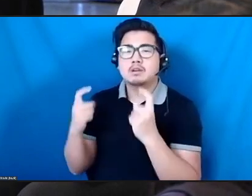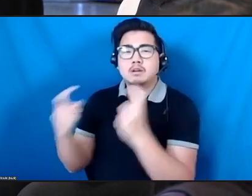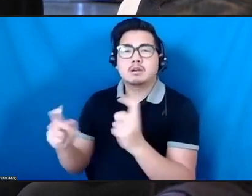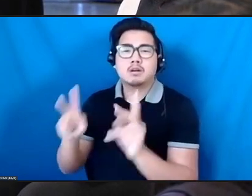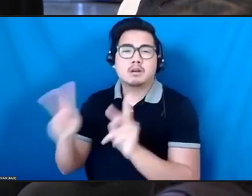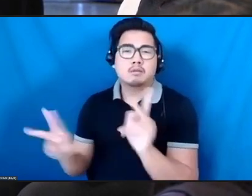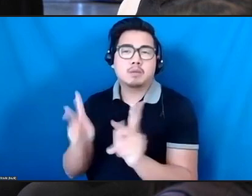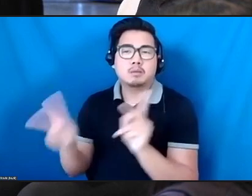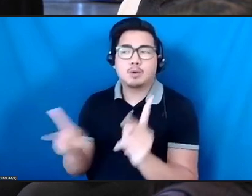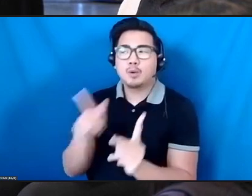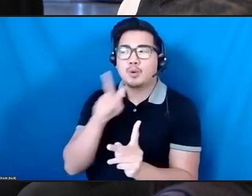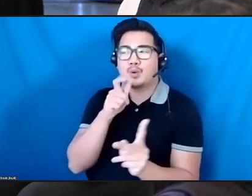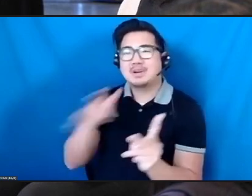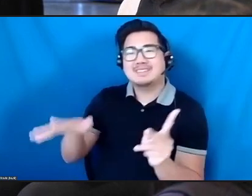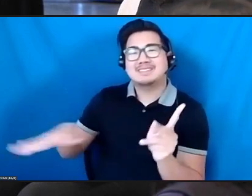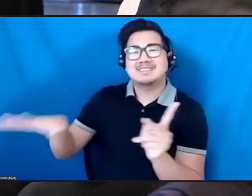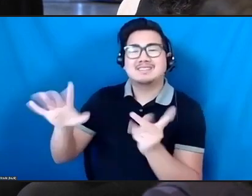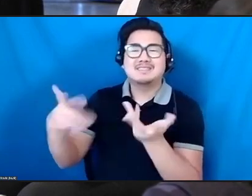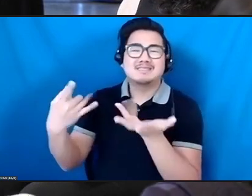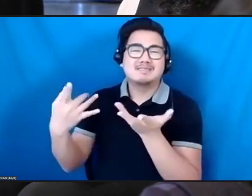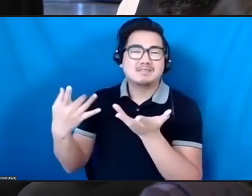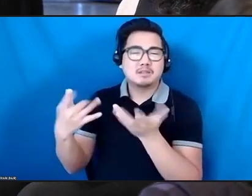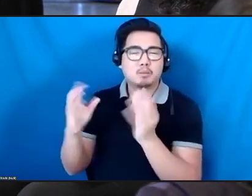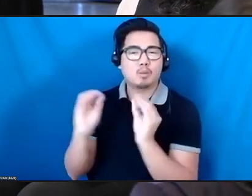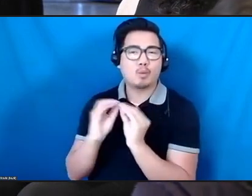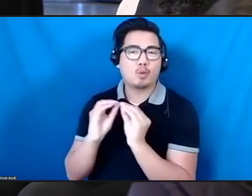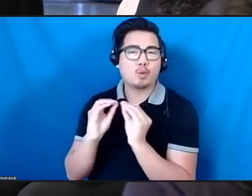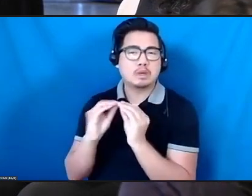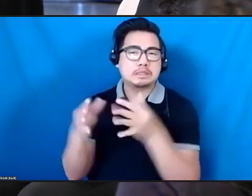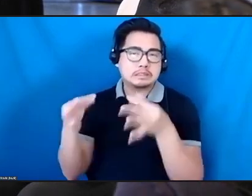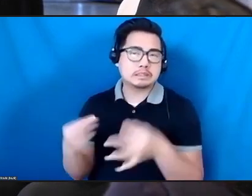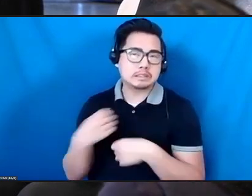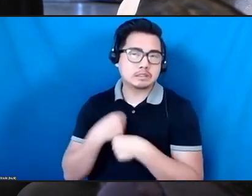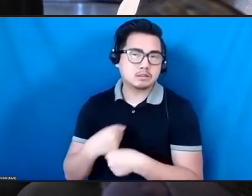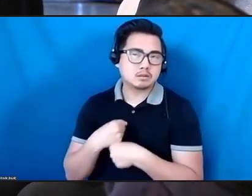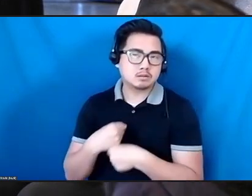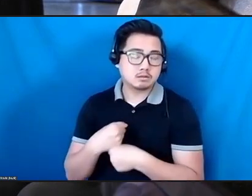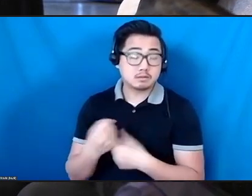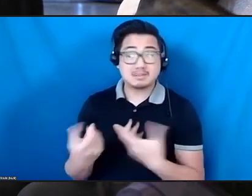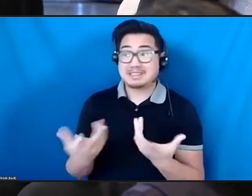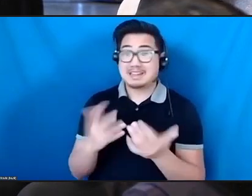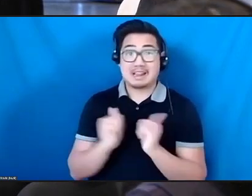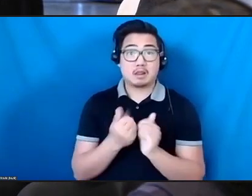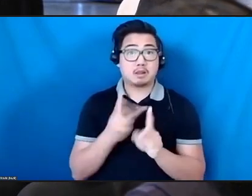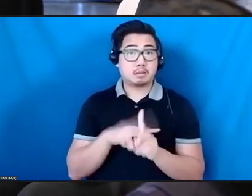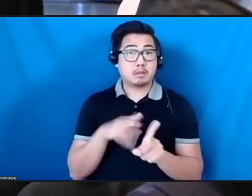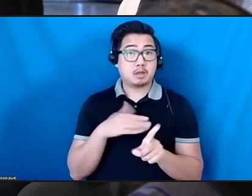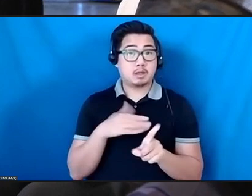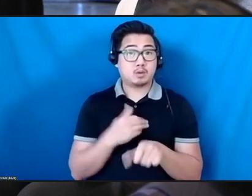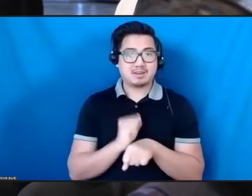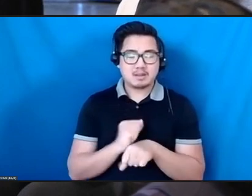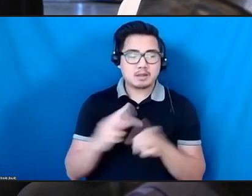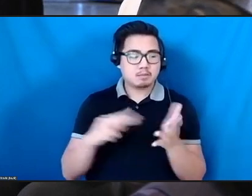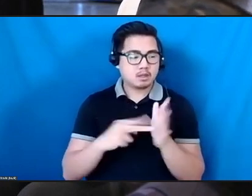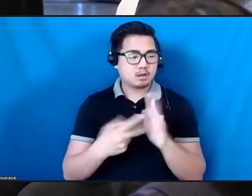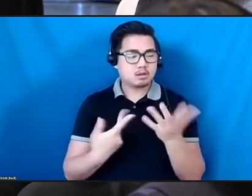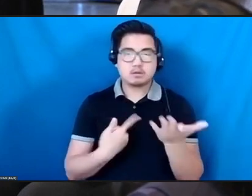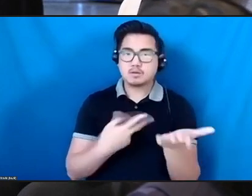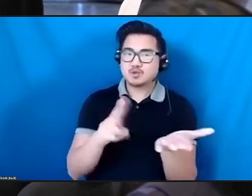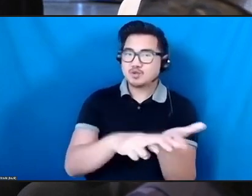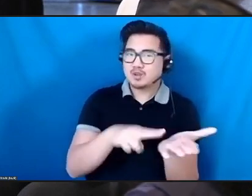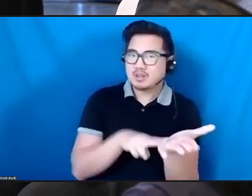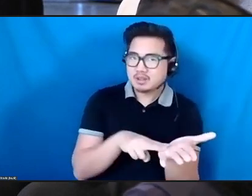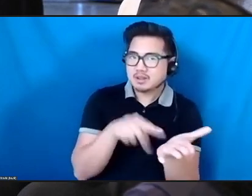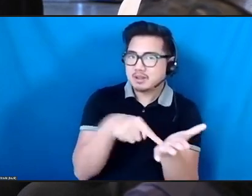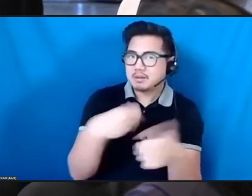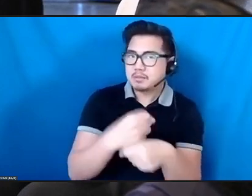for me, it translated into work like ethical and equitable contracting between institutions and